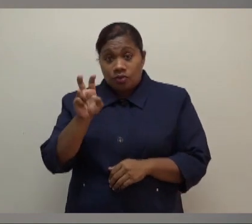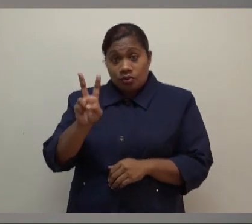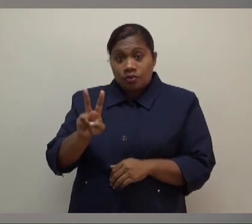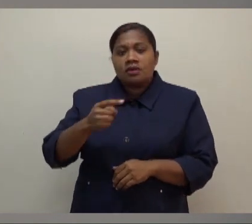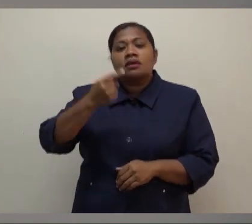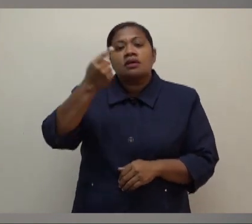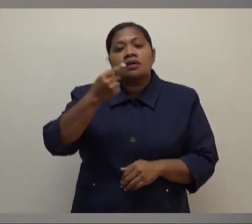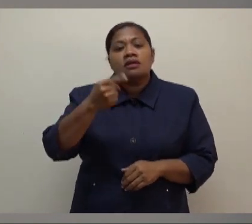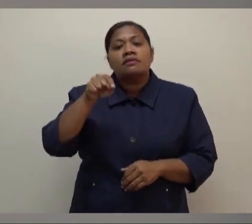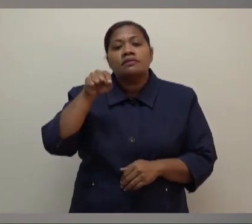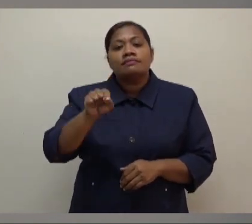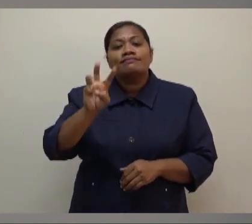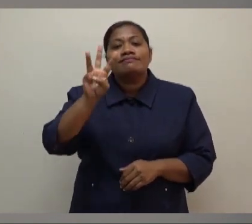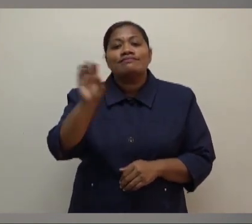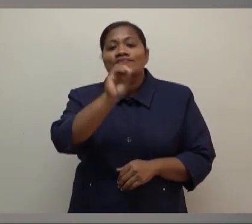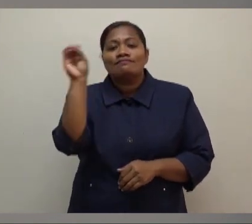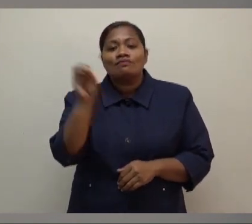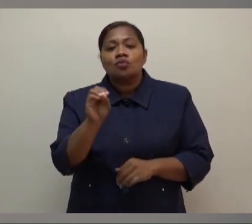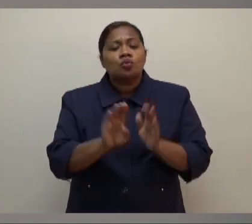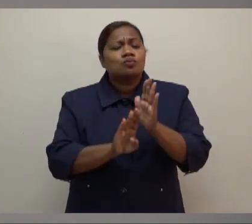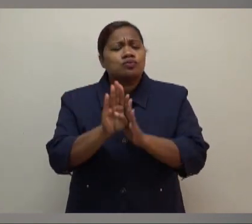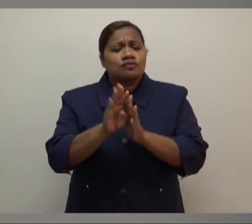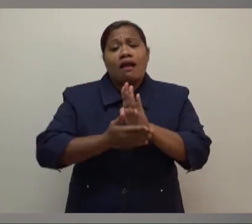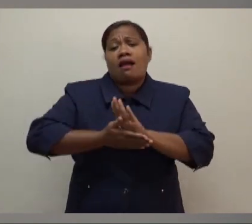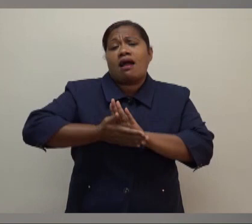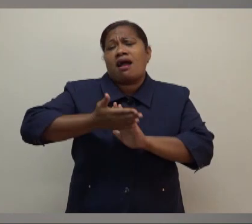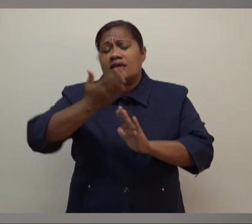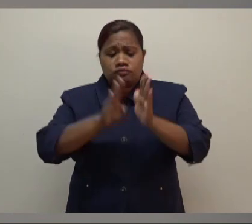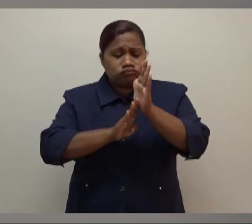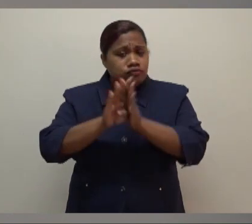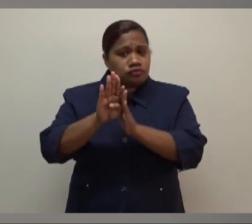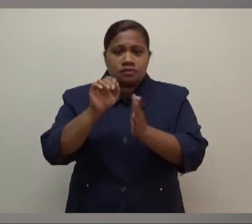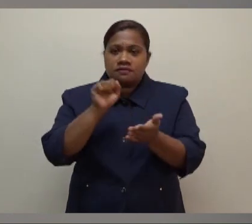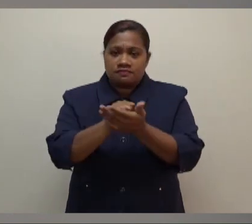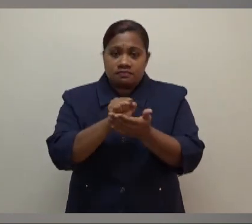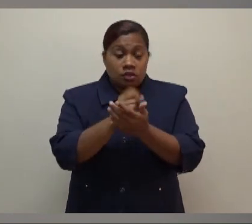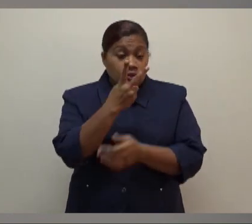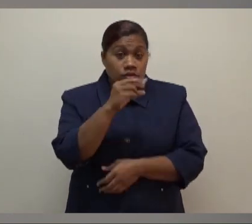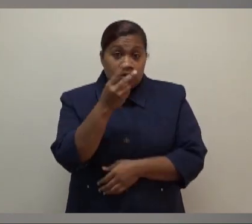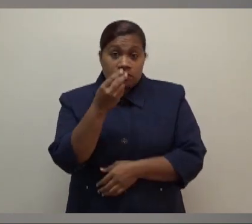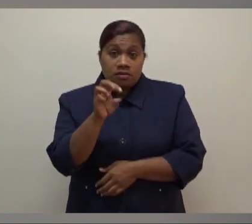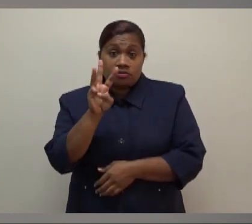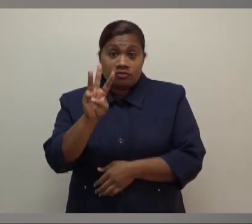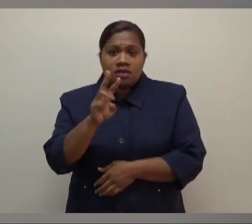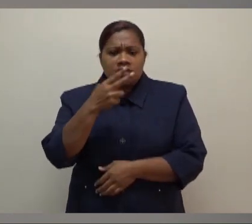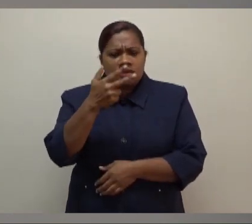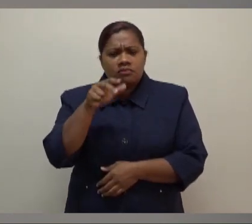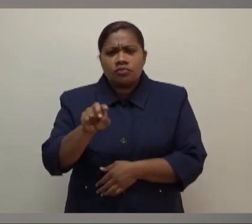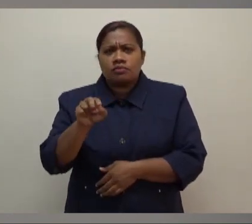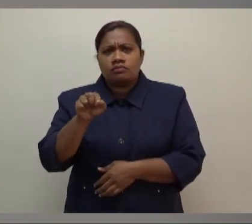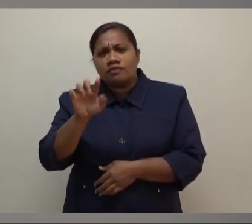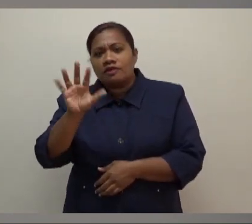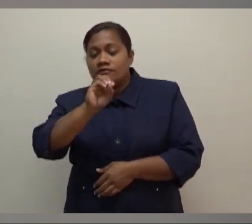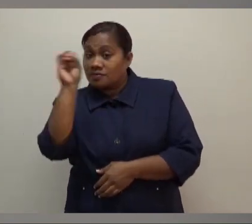11.3% growth, potentially highest growth ever. 2023, 8.5% growth. And 2024,